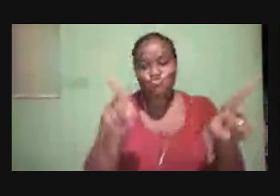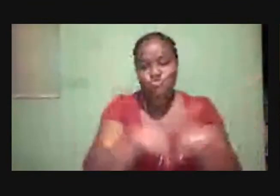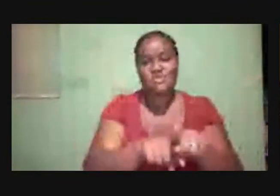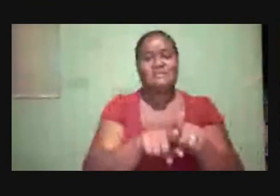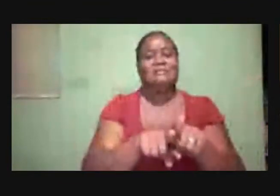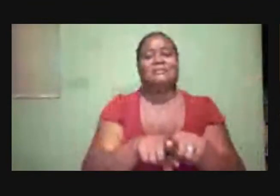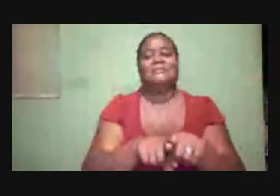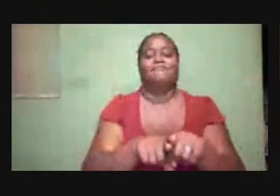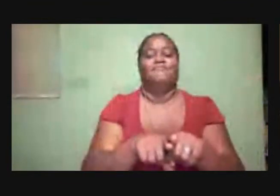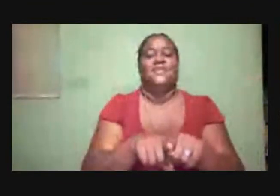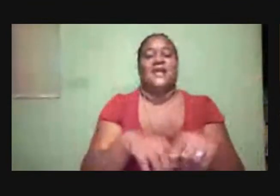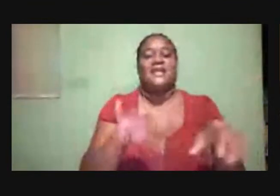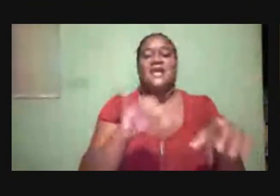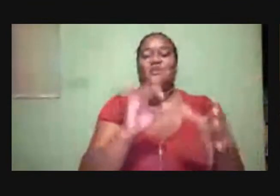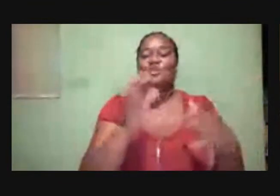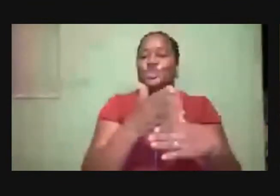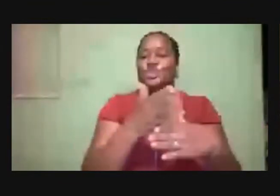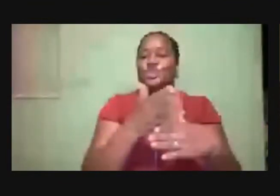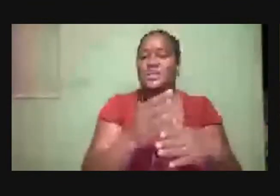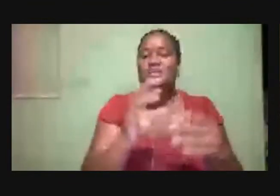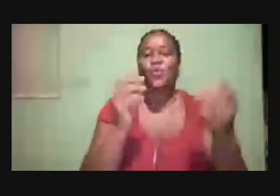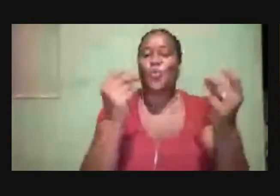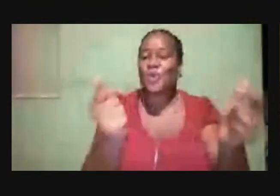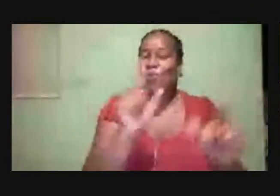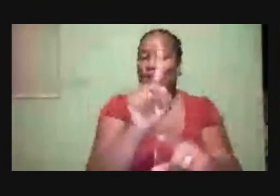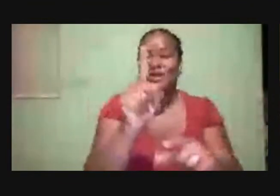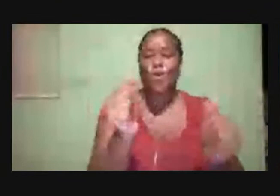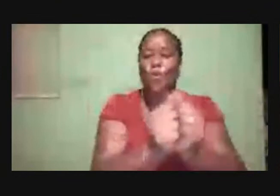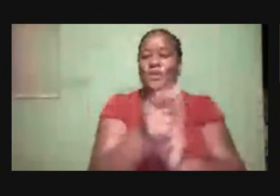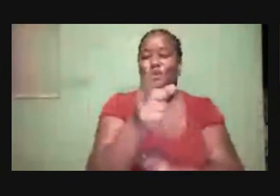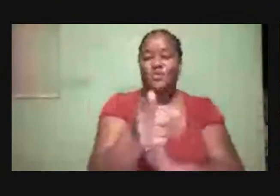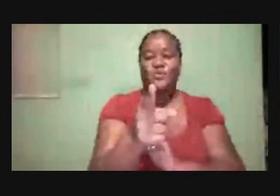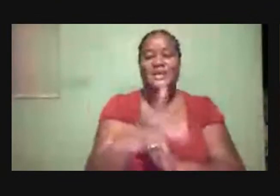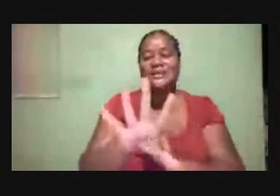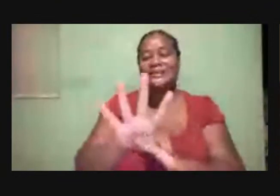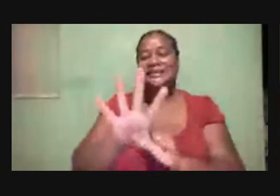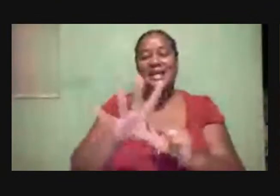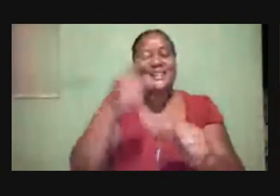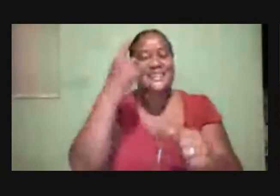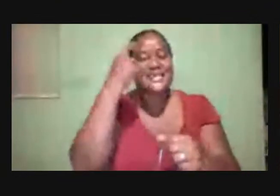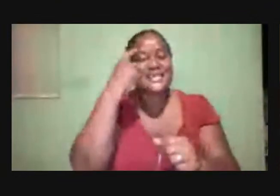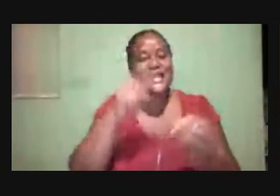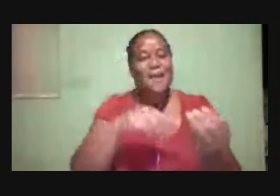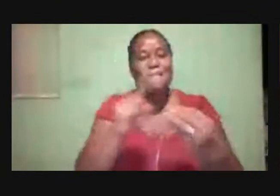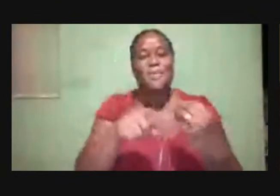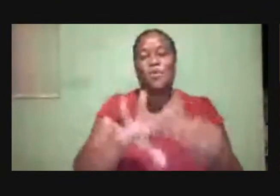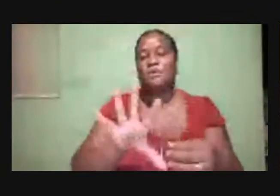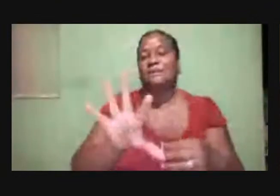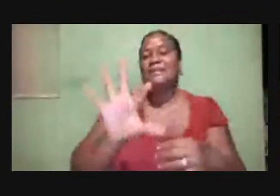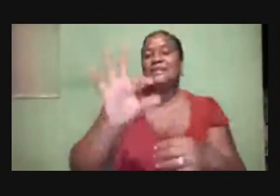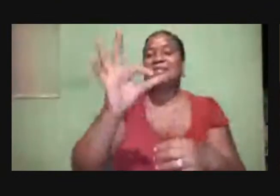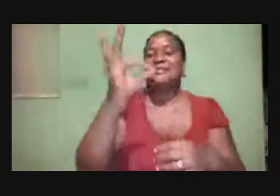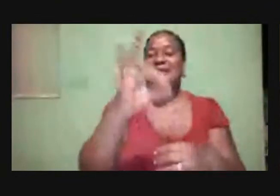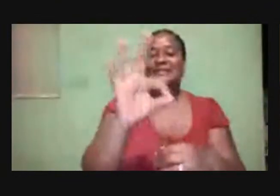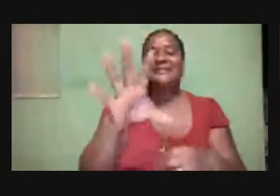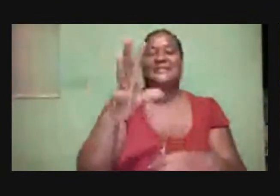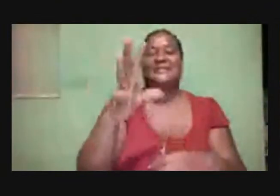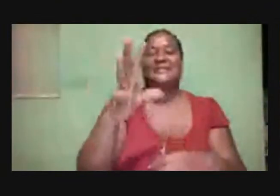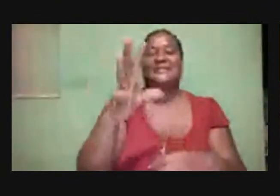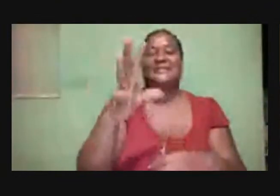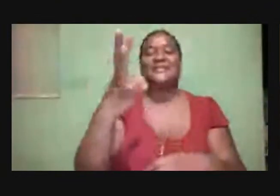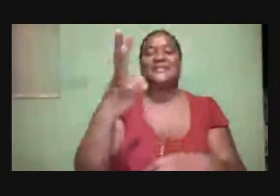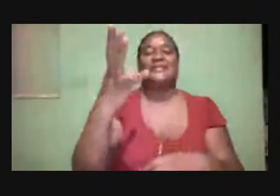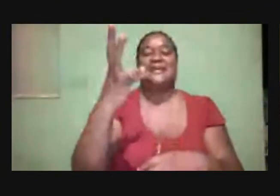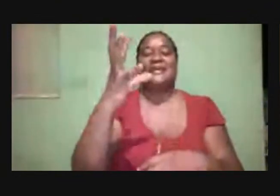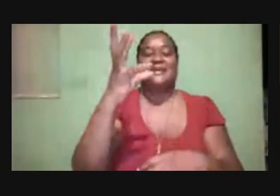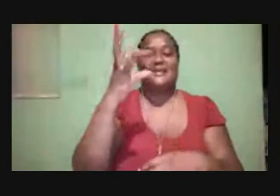And I'll just share this quick one with you. I think it was 1999. Dr. Brooks, you could correct me when